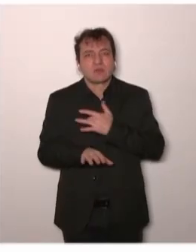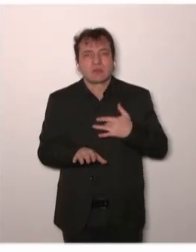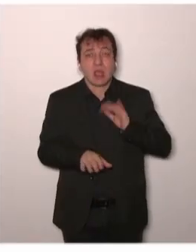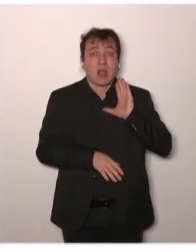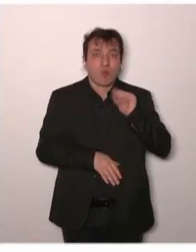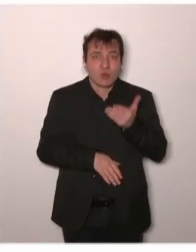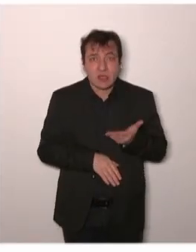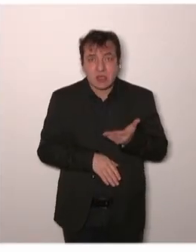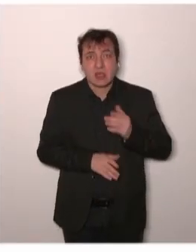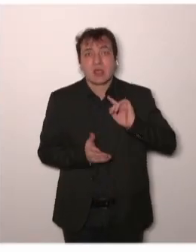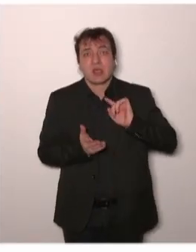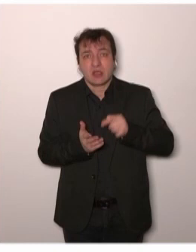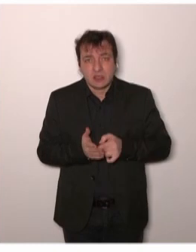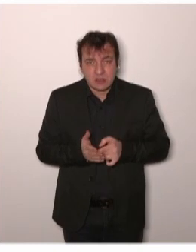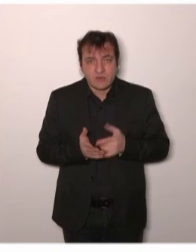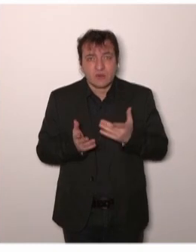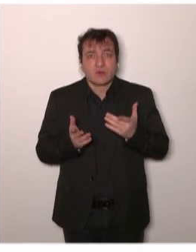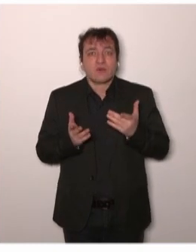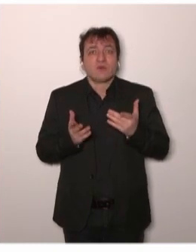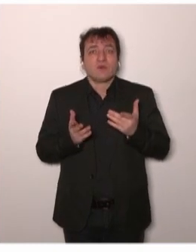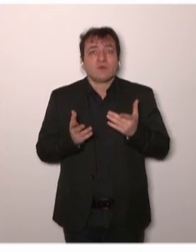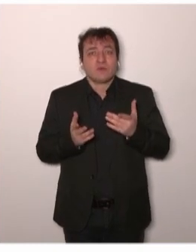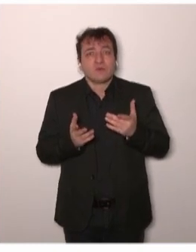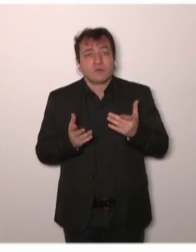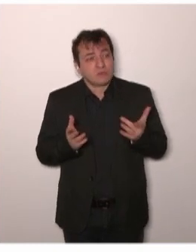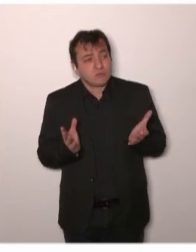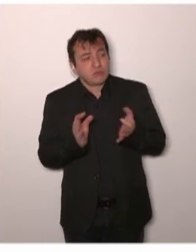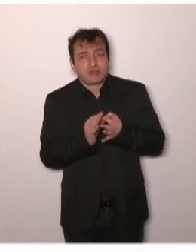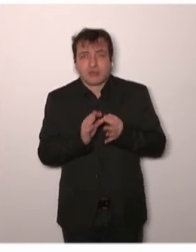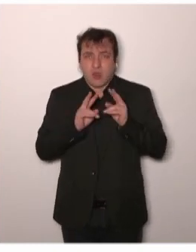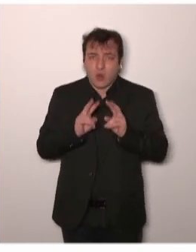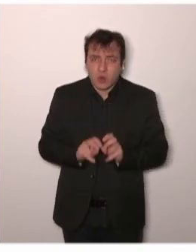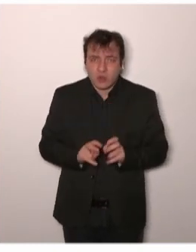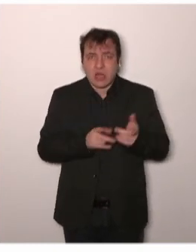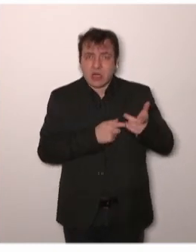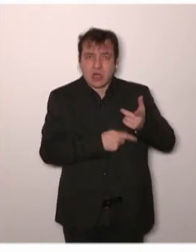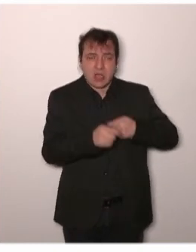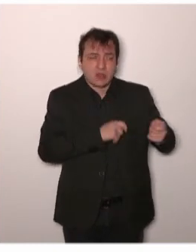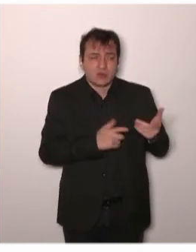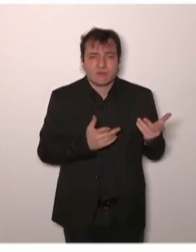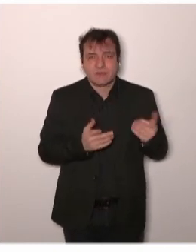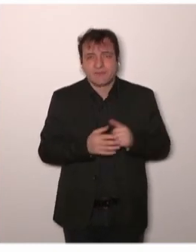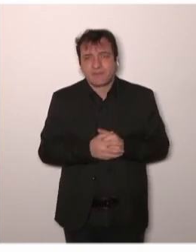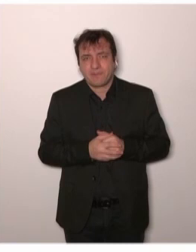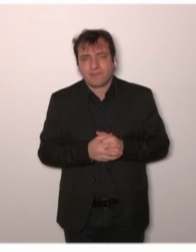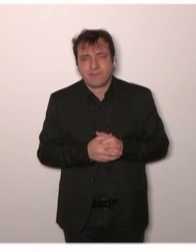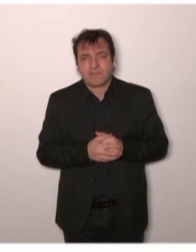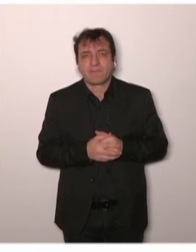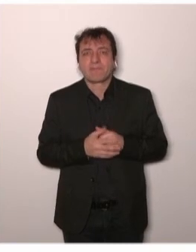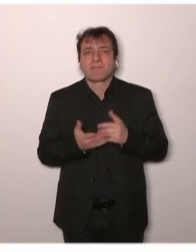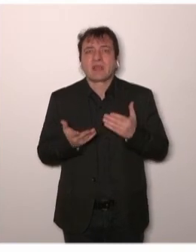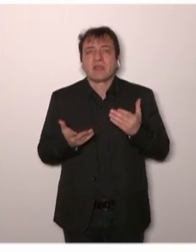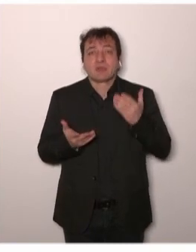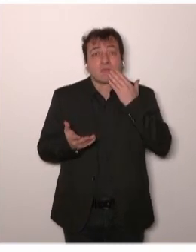economics, is what could be actually what we can not spend, or where we can actually save,